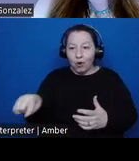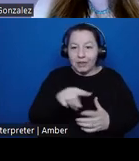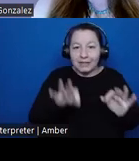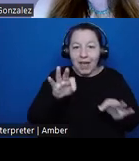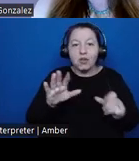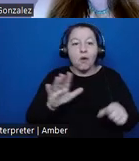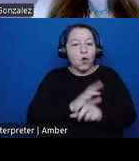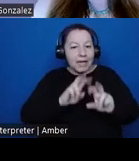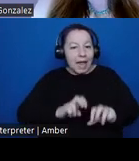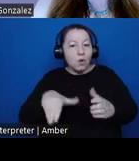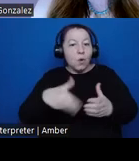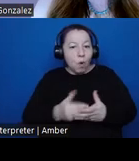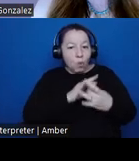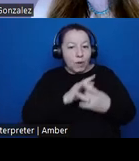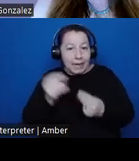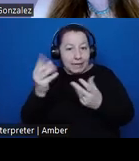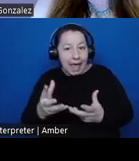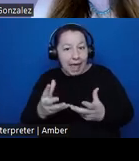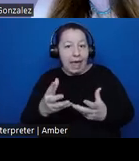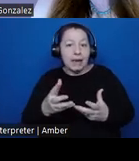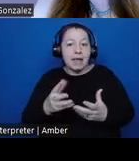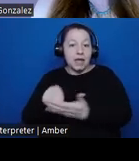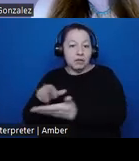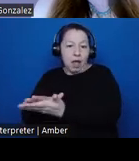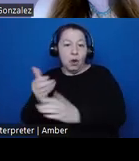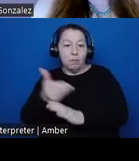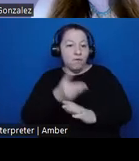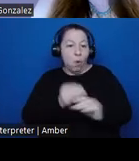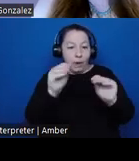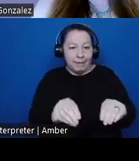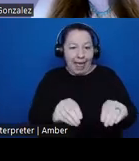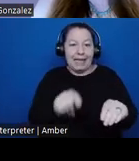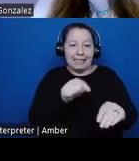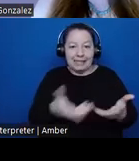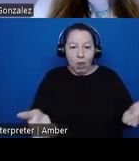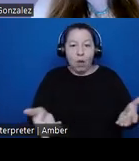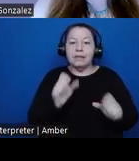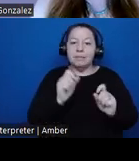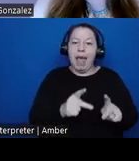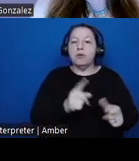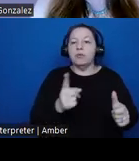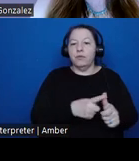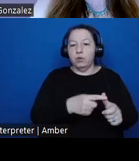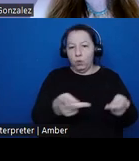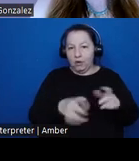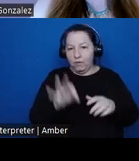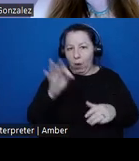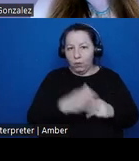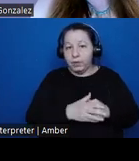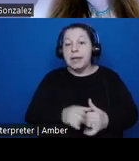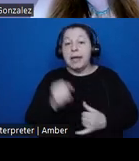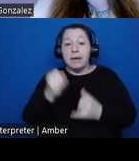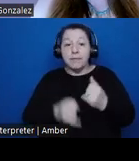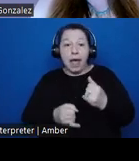curated prior to replacing these belongings back in their original locations. Finally, the collection method presents